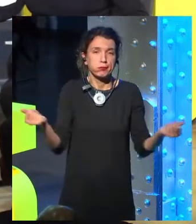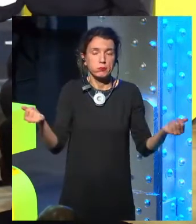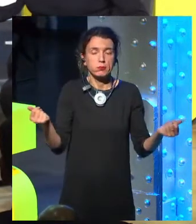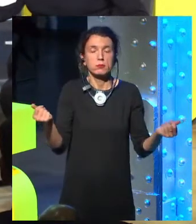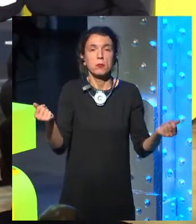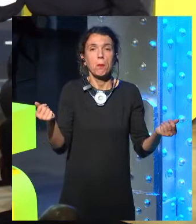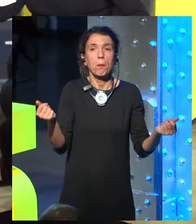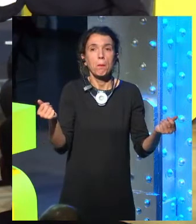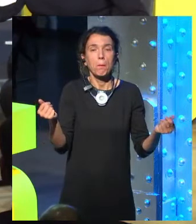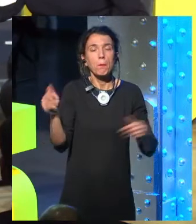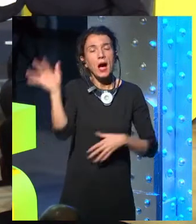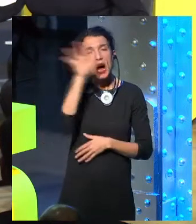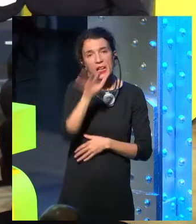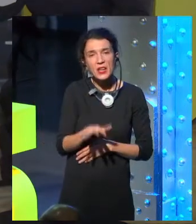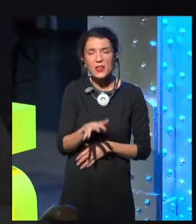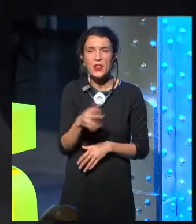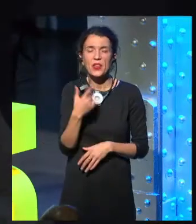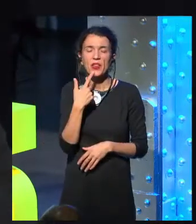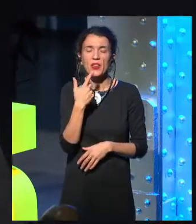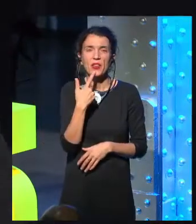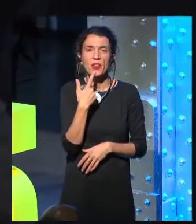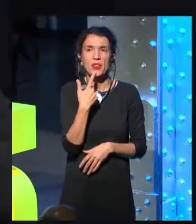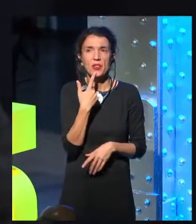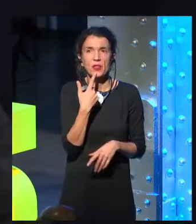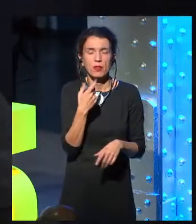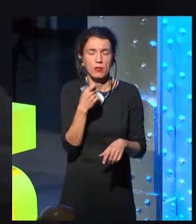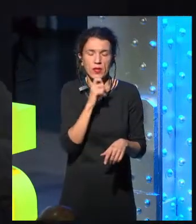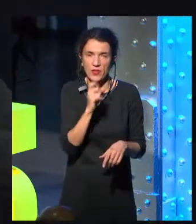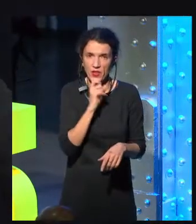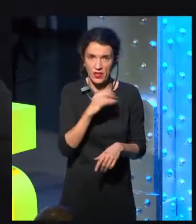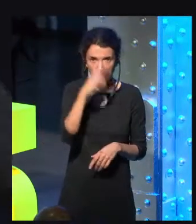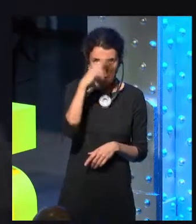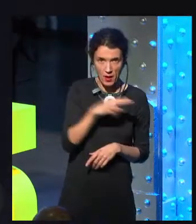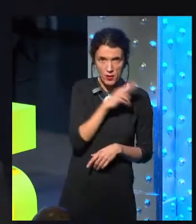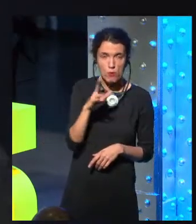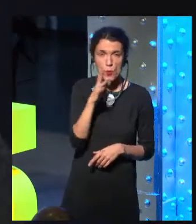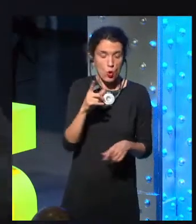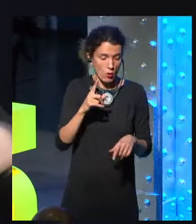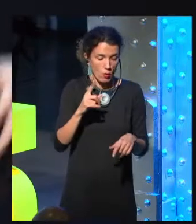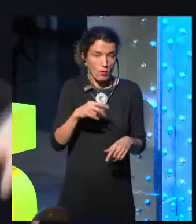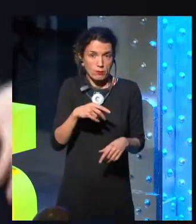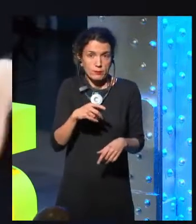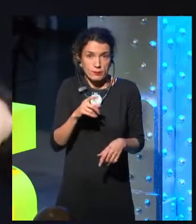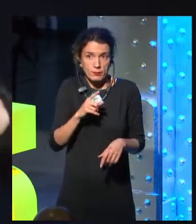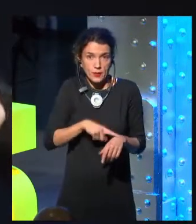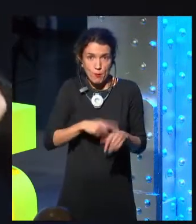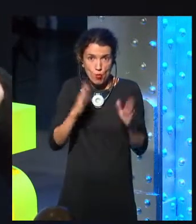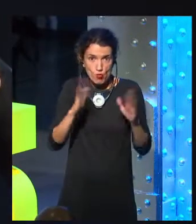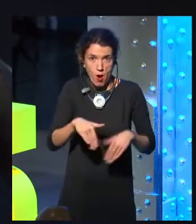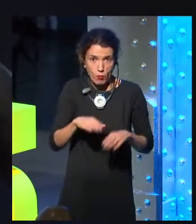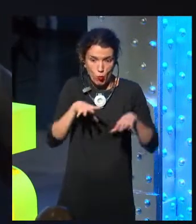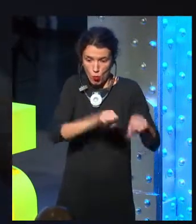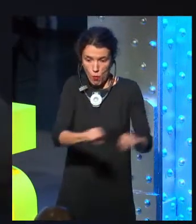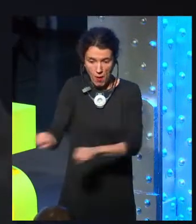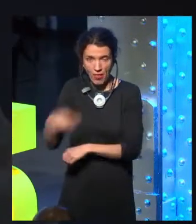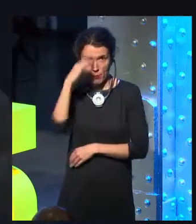giving their toddler a flat screen, and the kid doesn't learn to work for something. There's a joy and